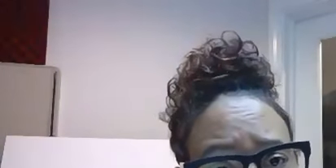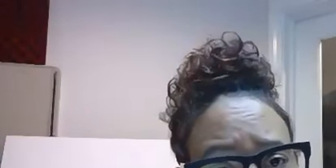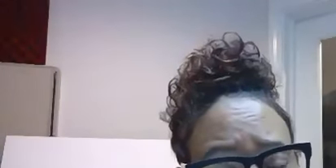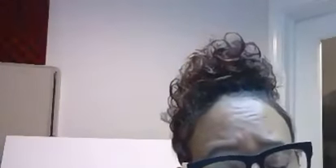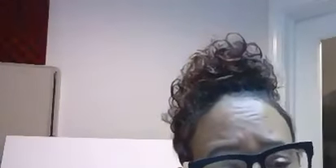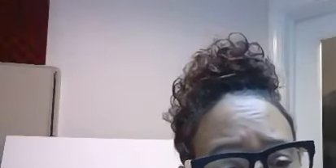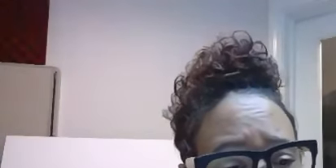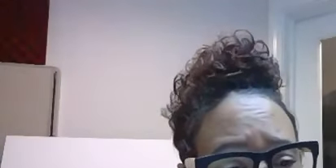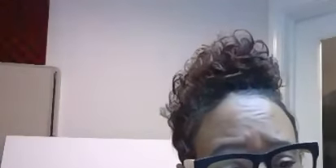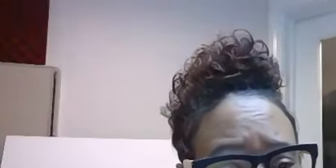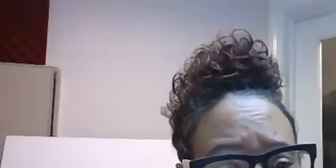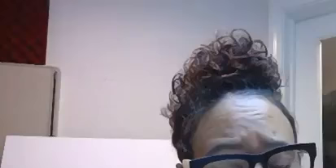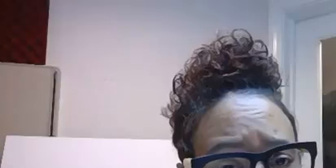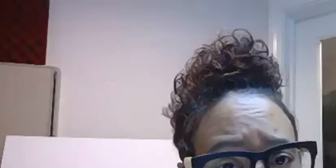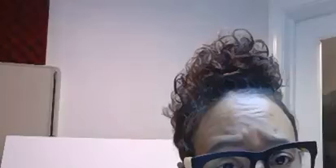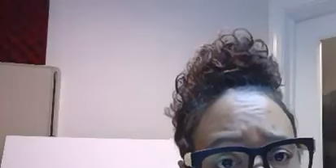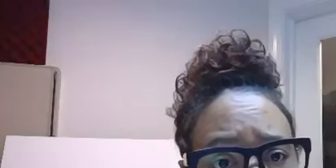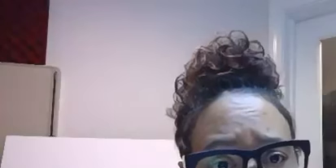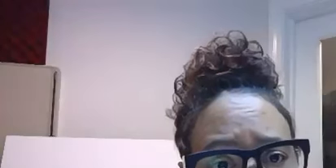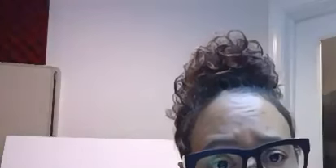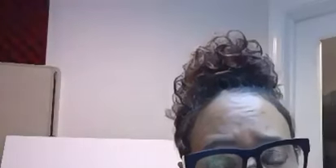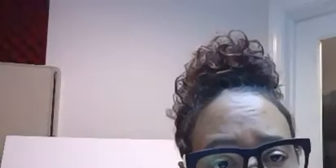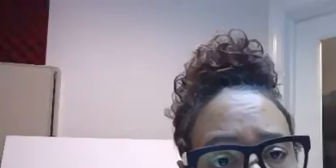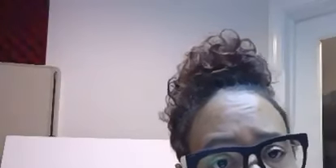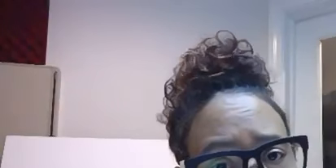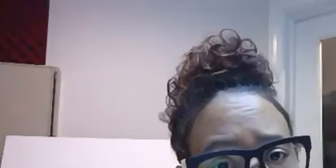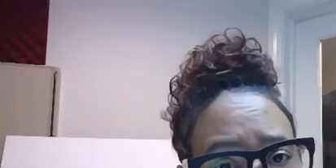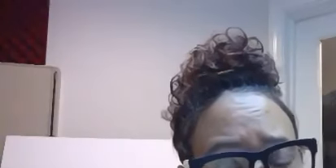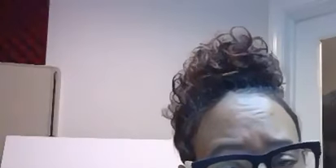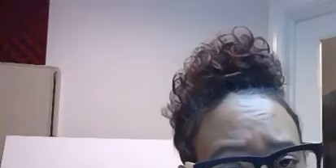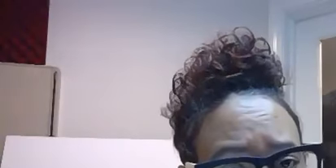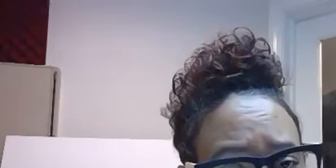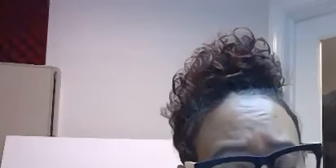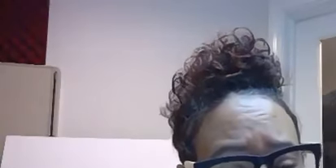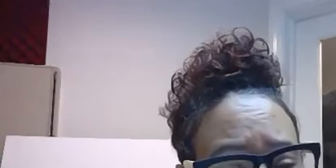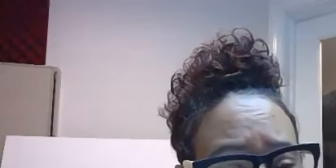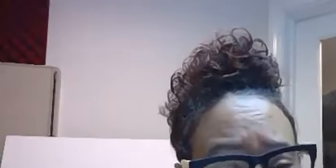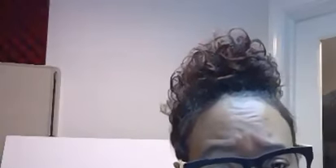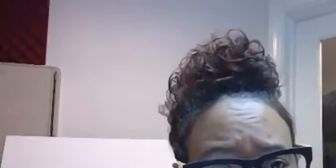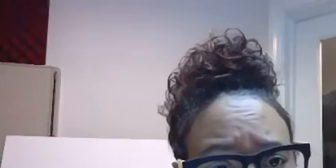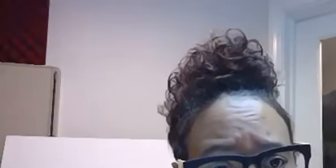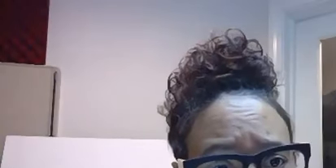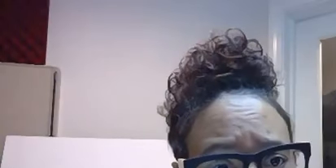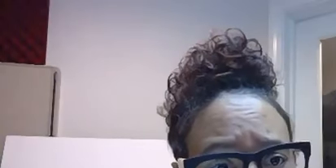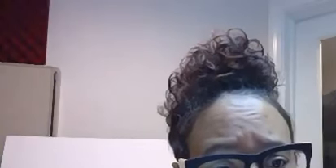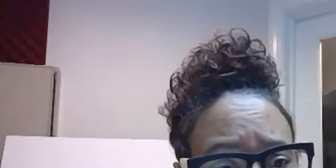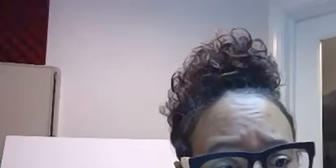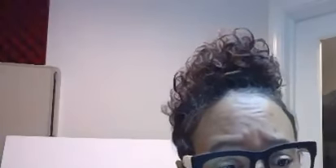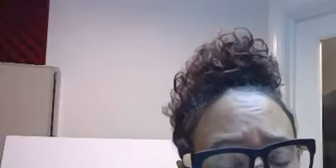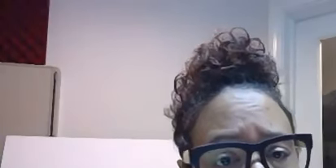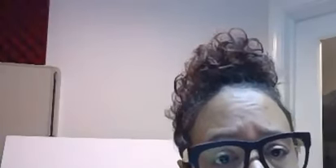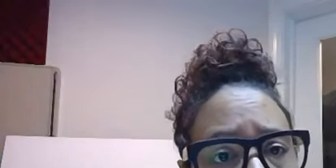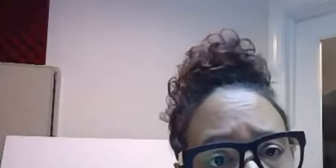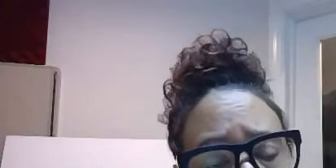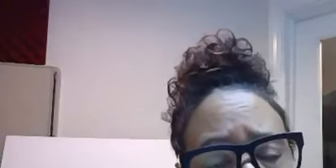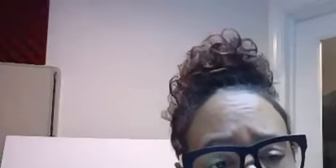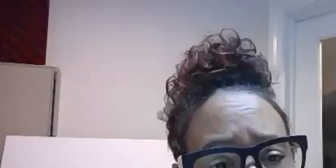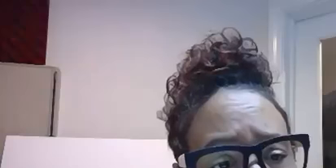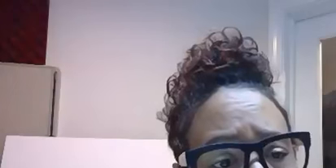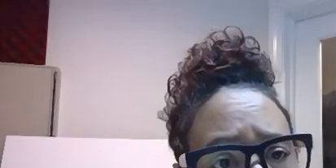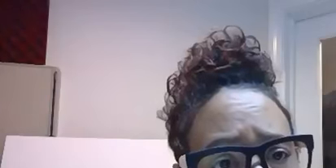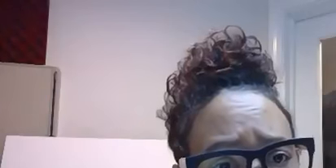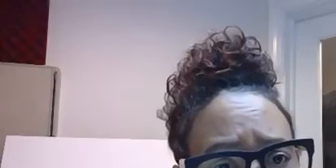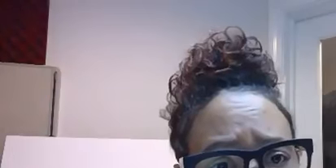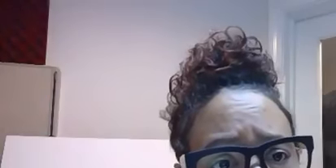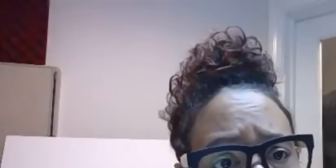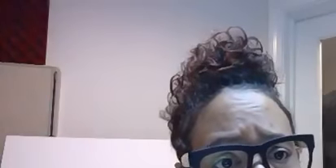from a to z and so you know these services have always been here for you and these are services that is looking to you